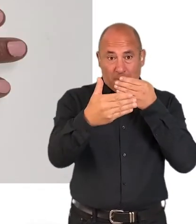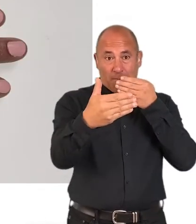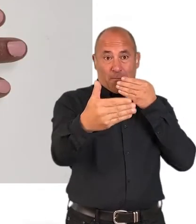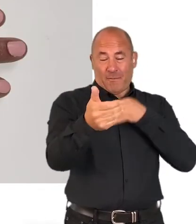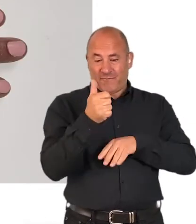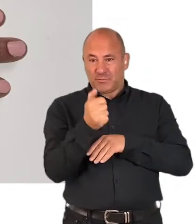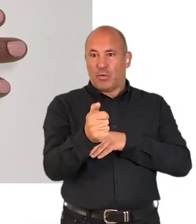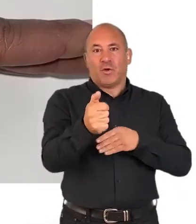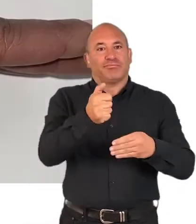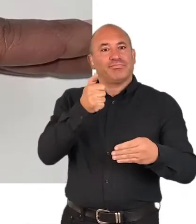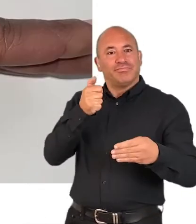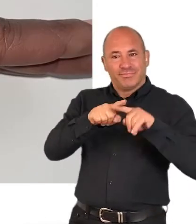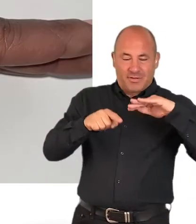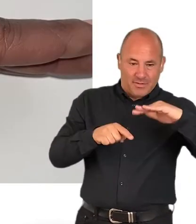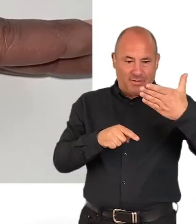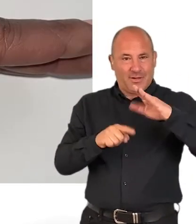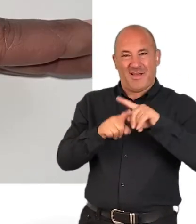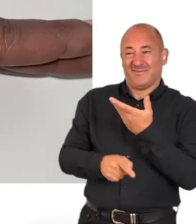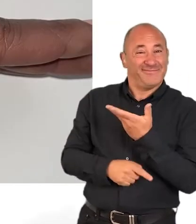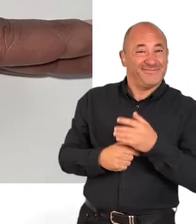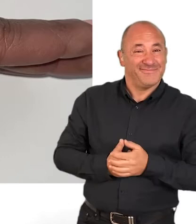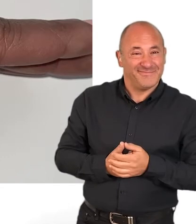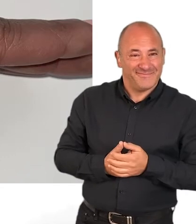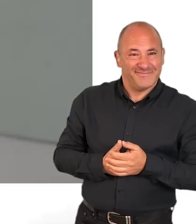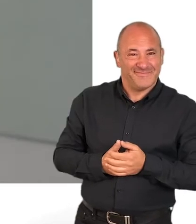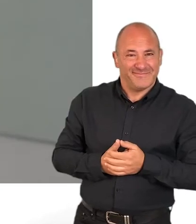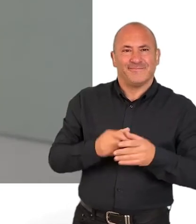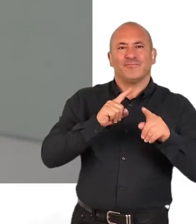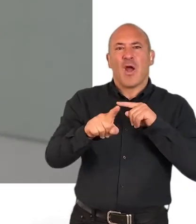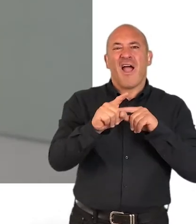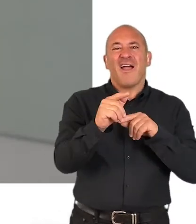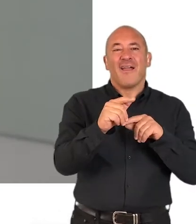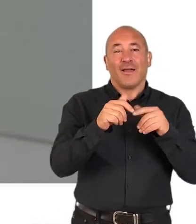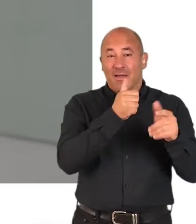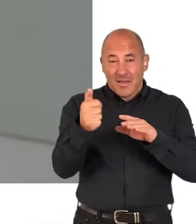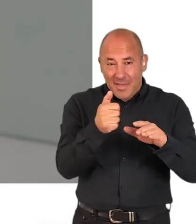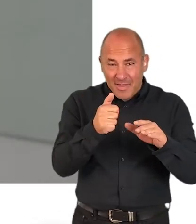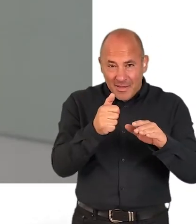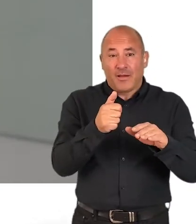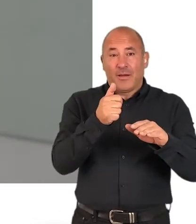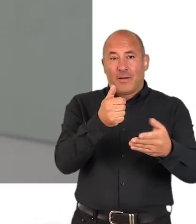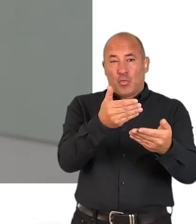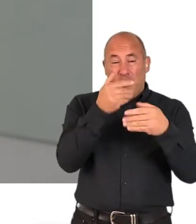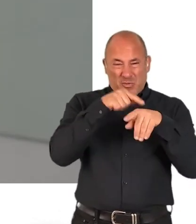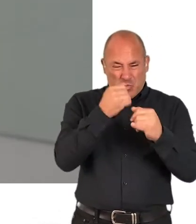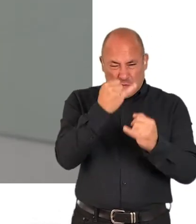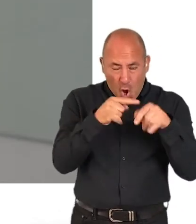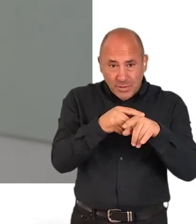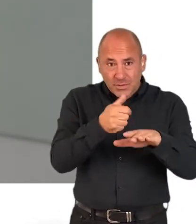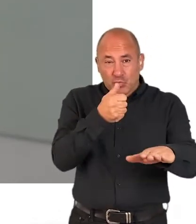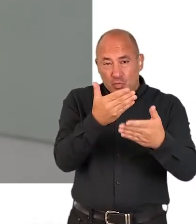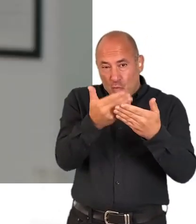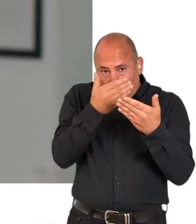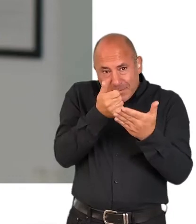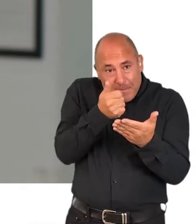photographs at different zoom settings. Try and take close-up pictures of the most affected areas rather than every affected